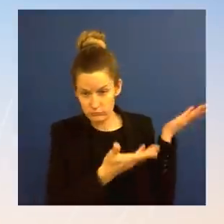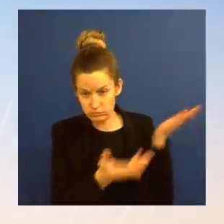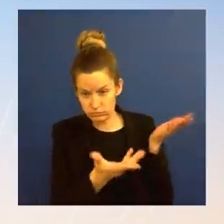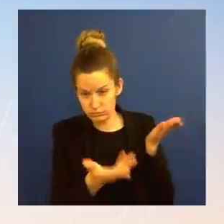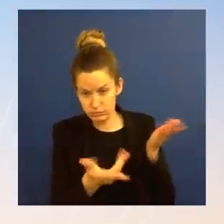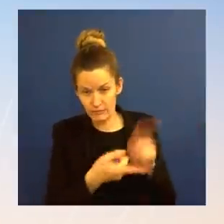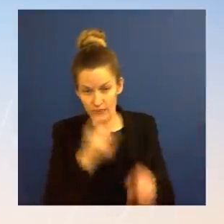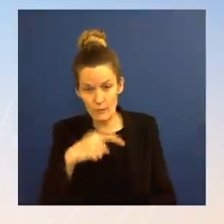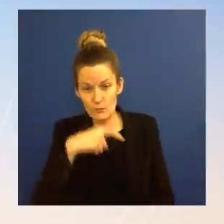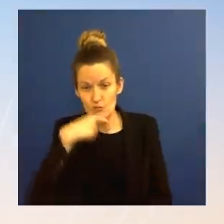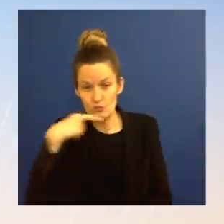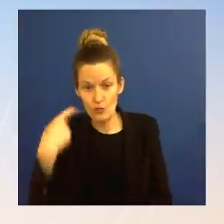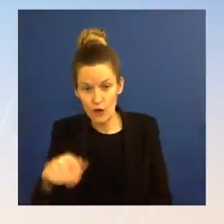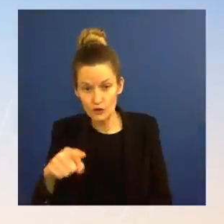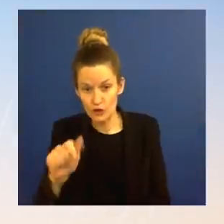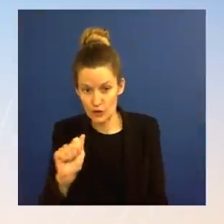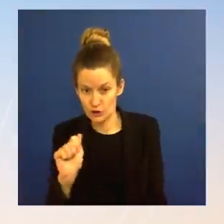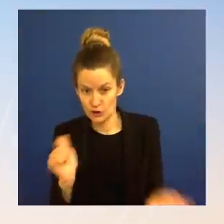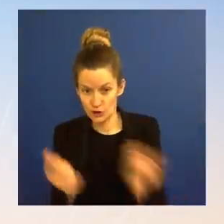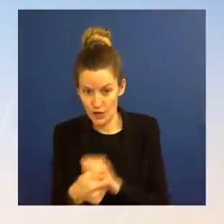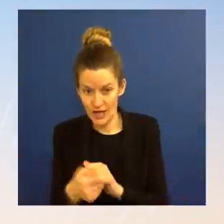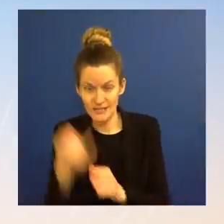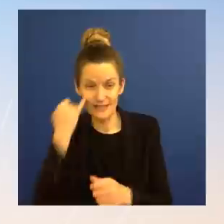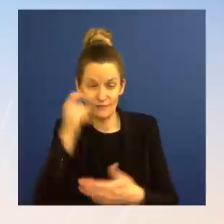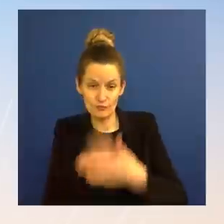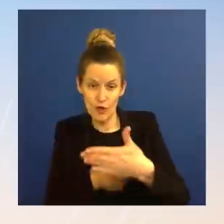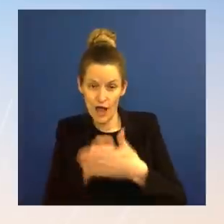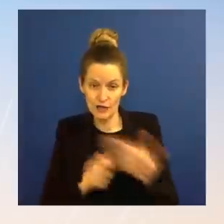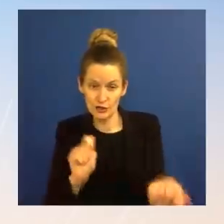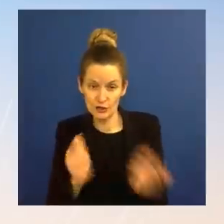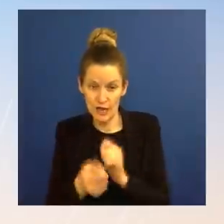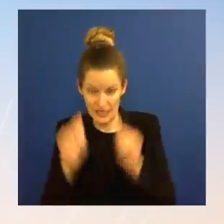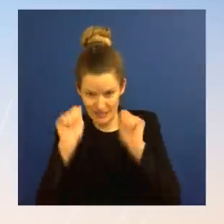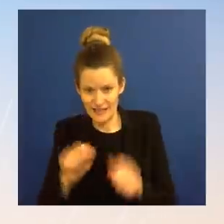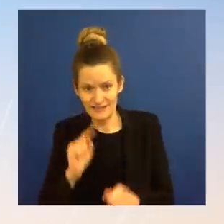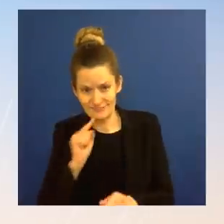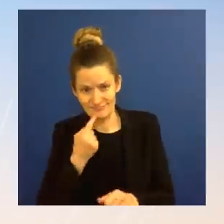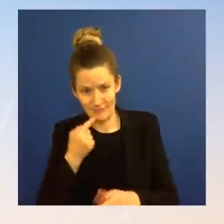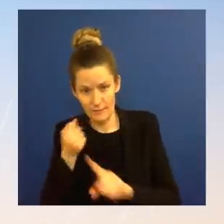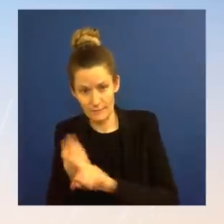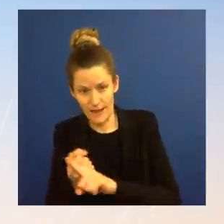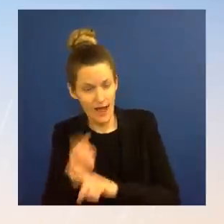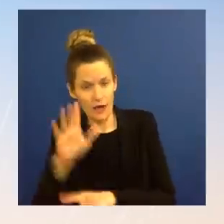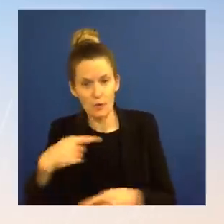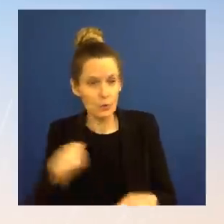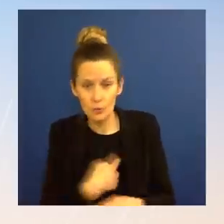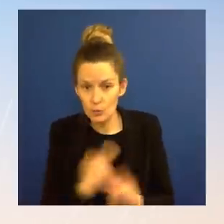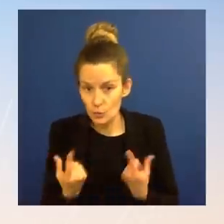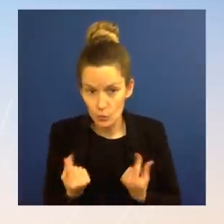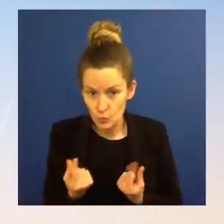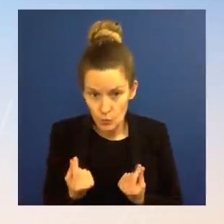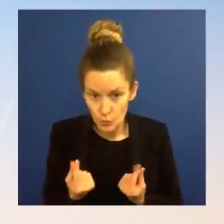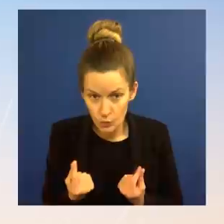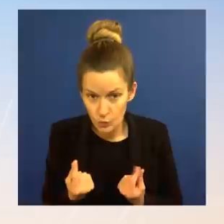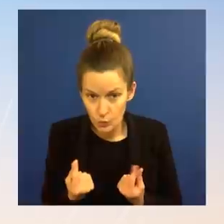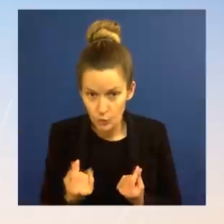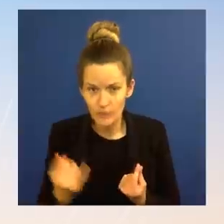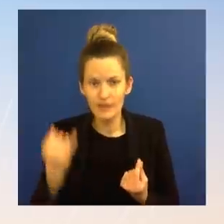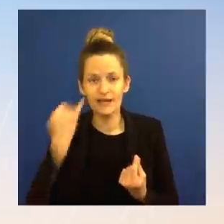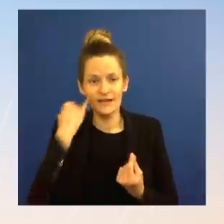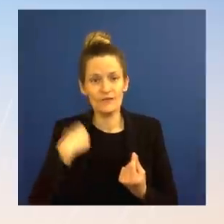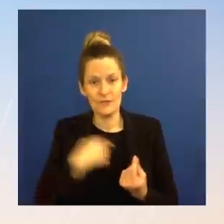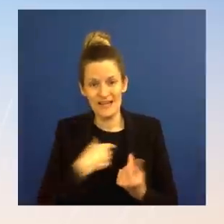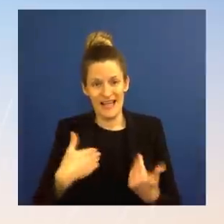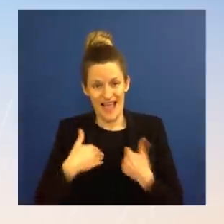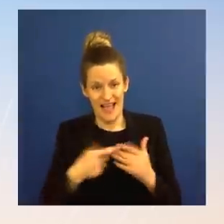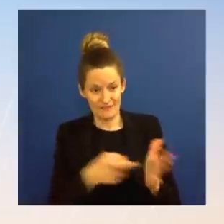been twofold. One, we need to ensure the supply meets the demand out there in the marketplace. There's a couple of ways to do that. Obviously, we're engaging with